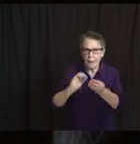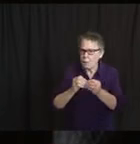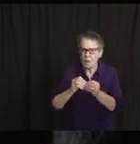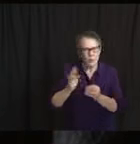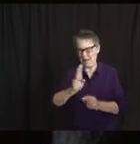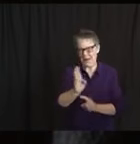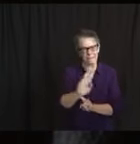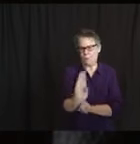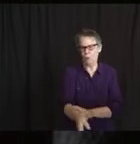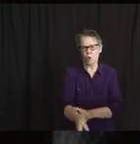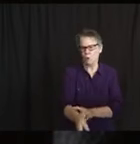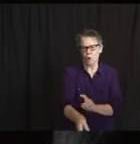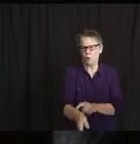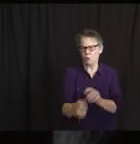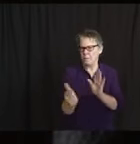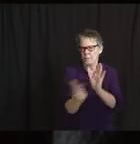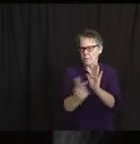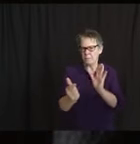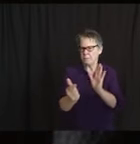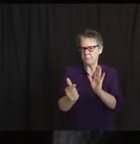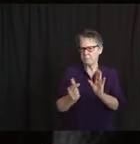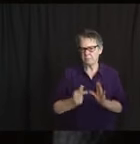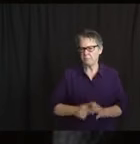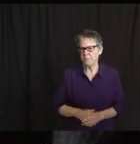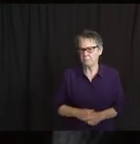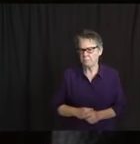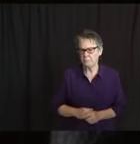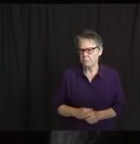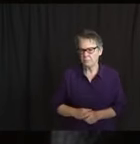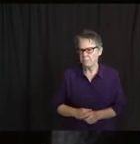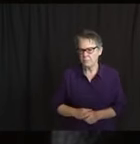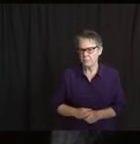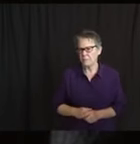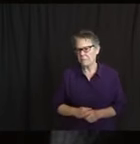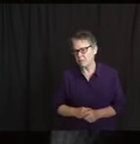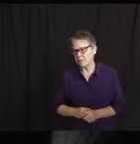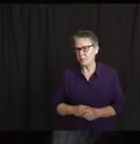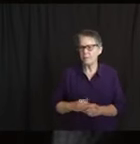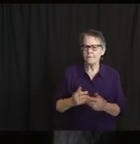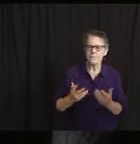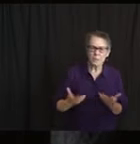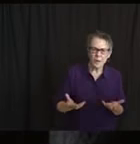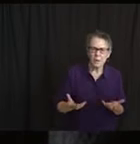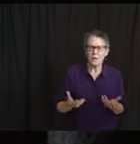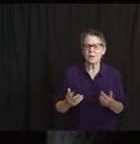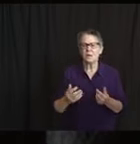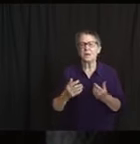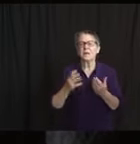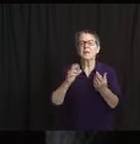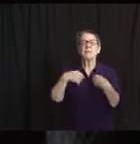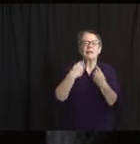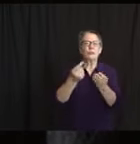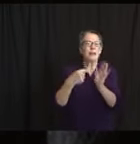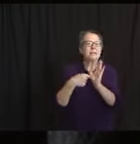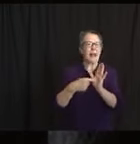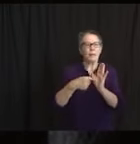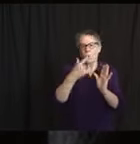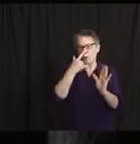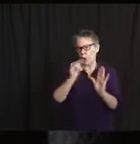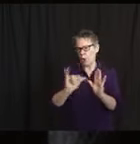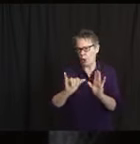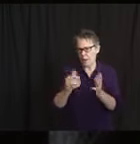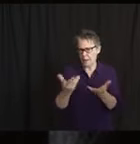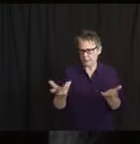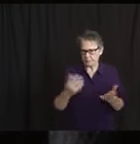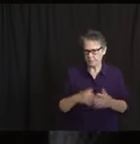identifier things like, you know, accounts and things like that. So typically what would happen in a contact tracing investigation, and again, this is something that